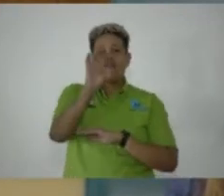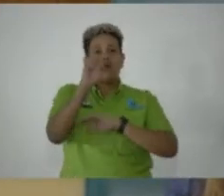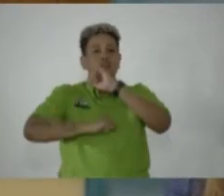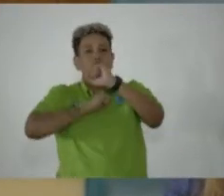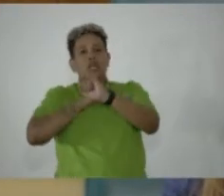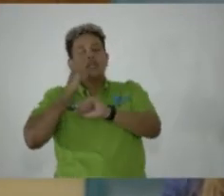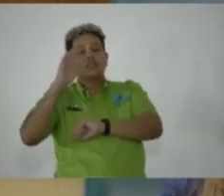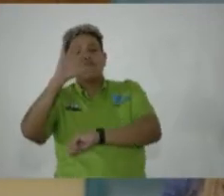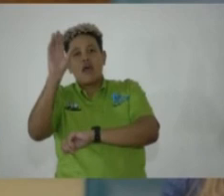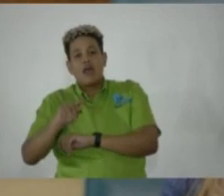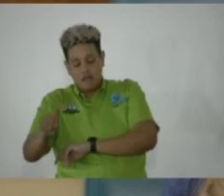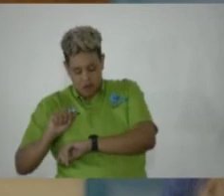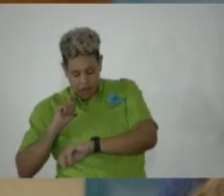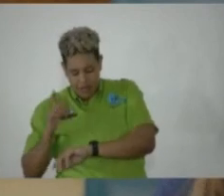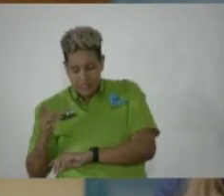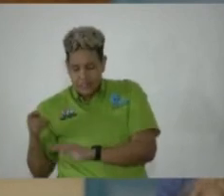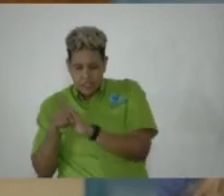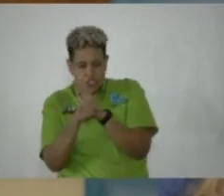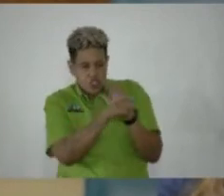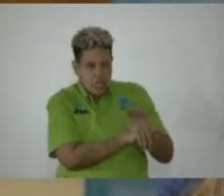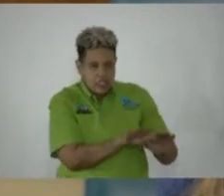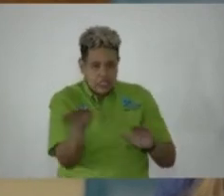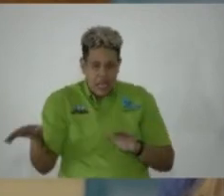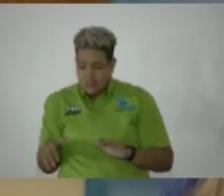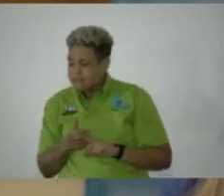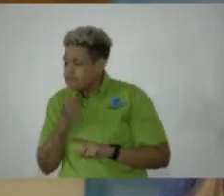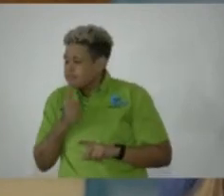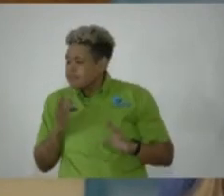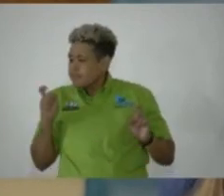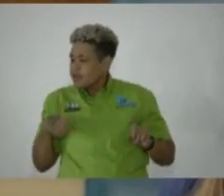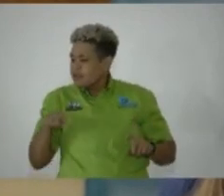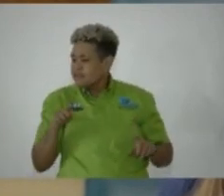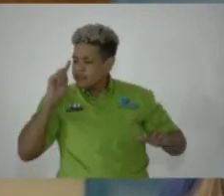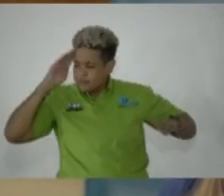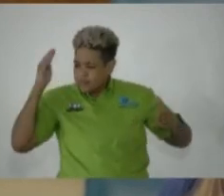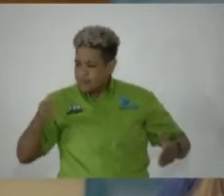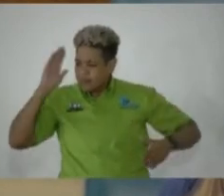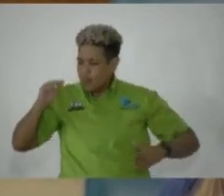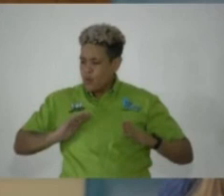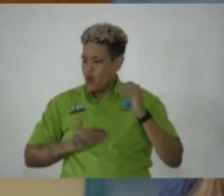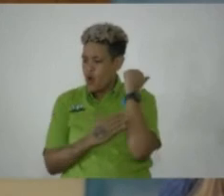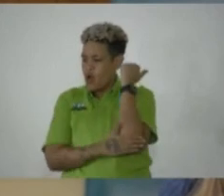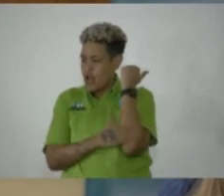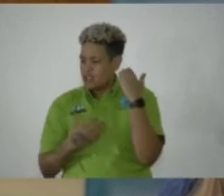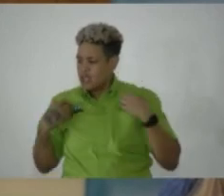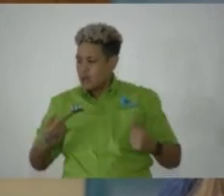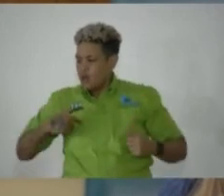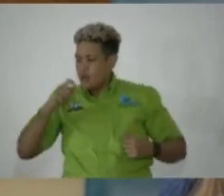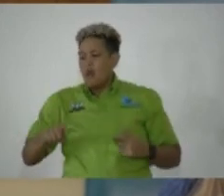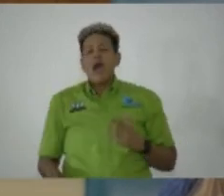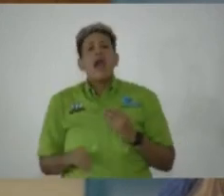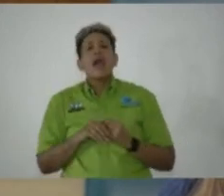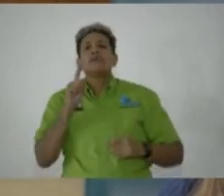of African genocide. Madam Speaker, though the focus will be on our national heroes, we must also